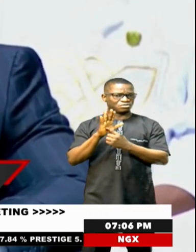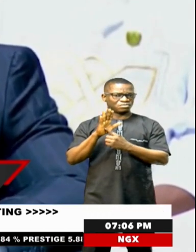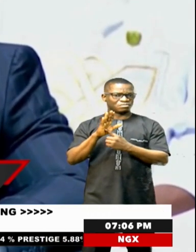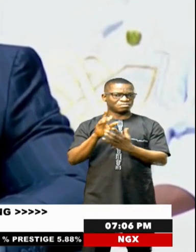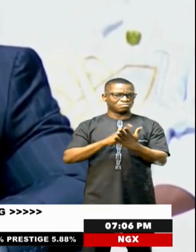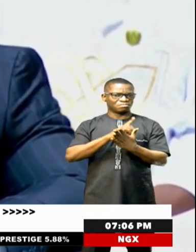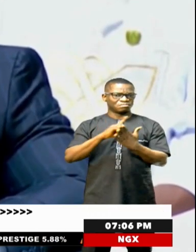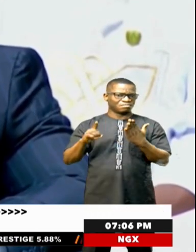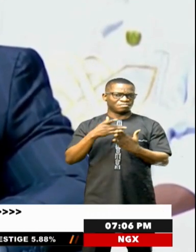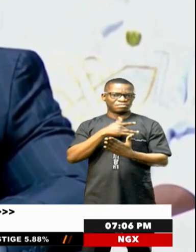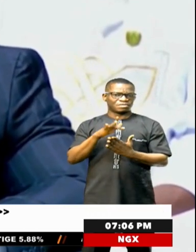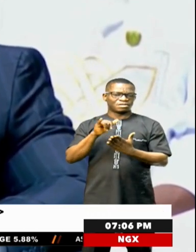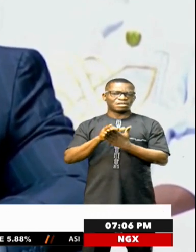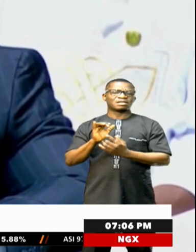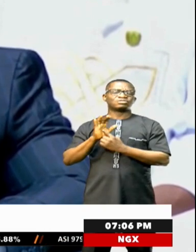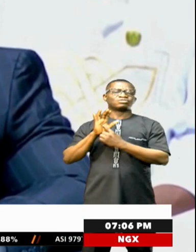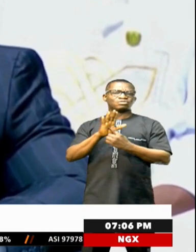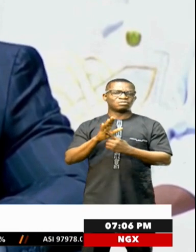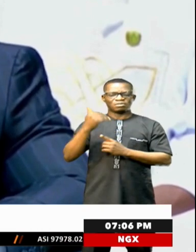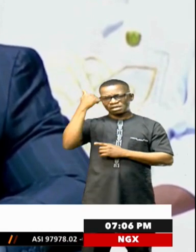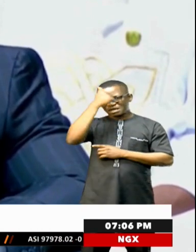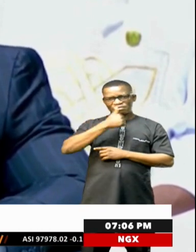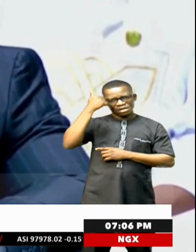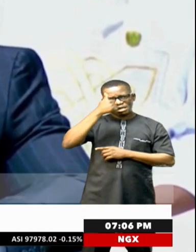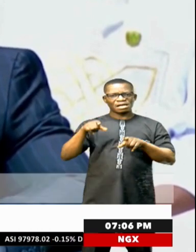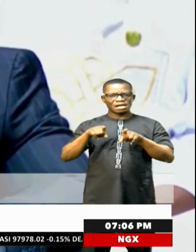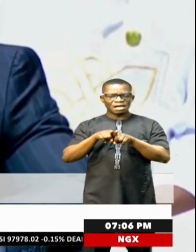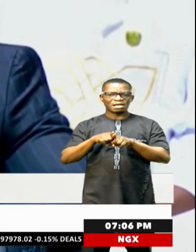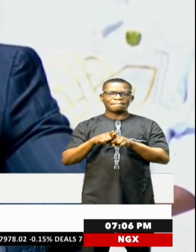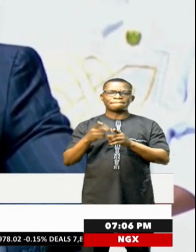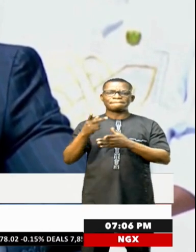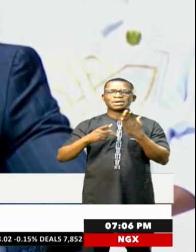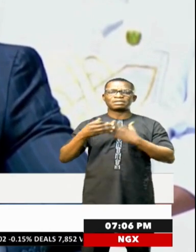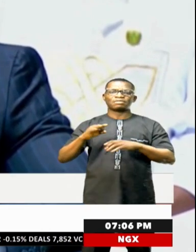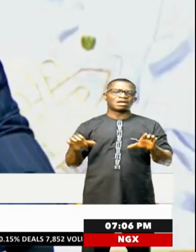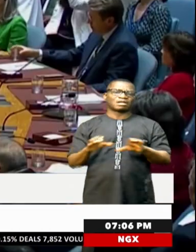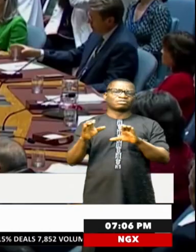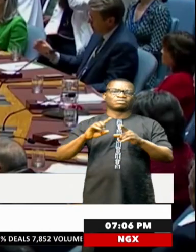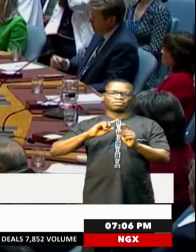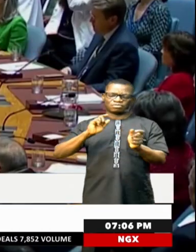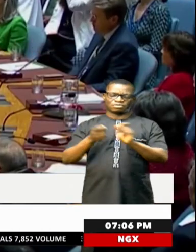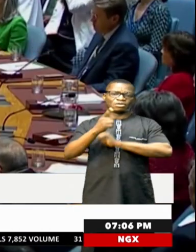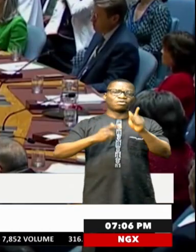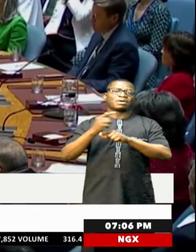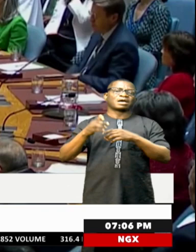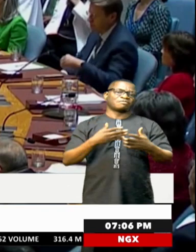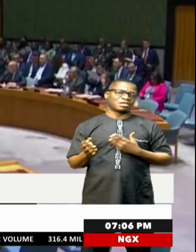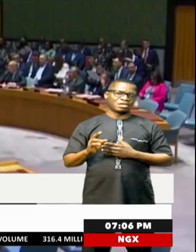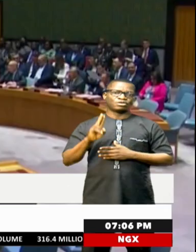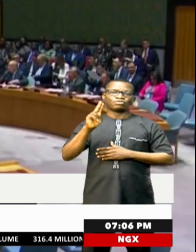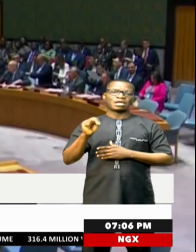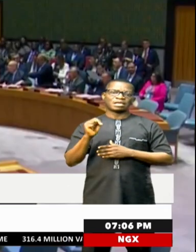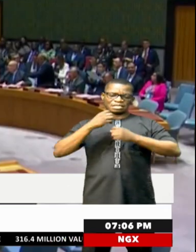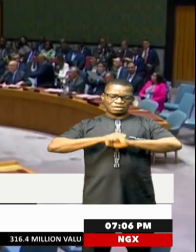reinforces the false notion of Africa as a passive actor in shaping global affairs. The UN Security Council has